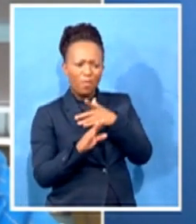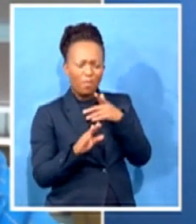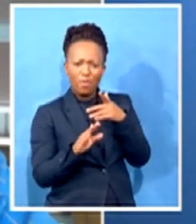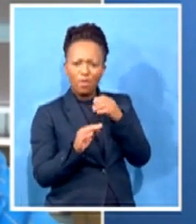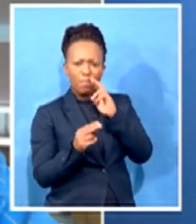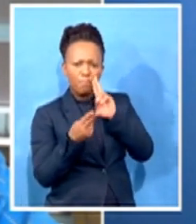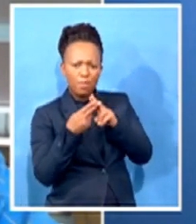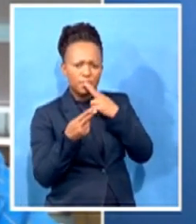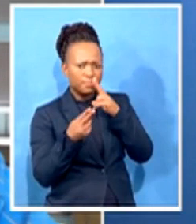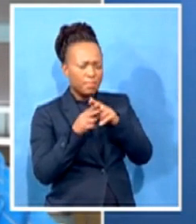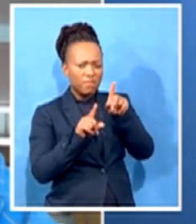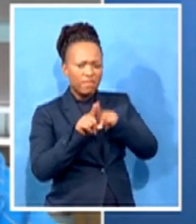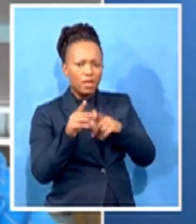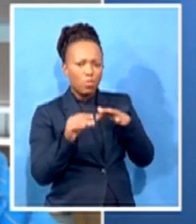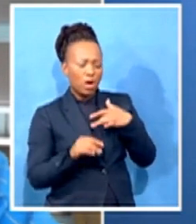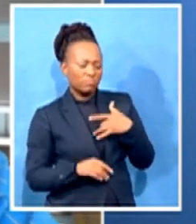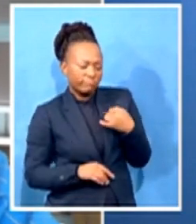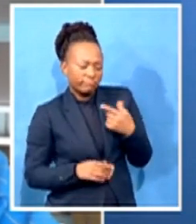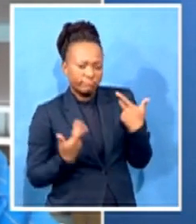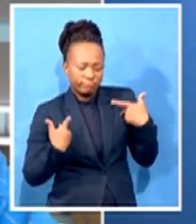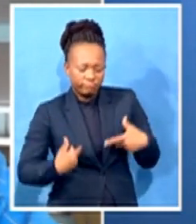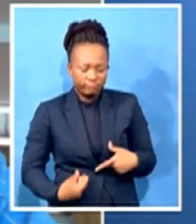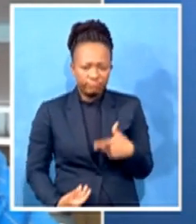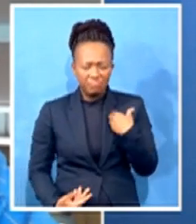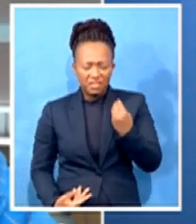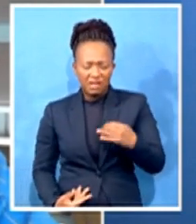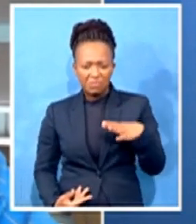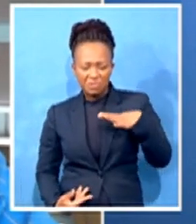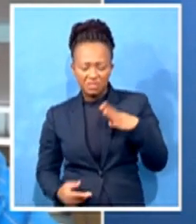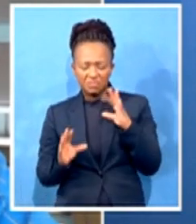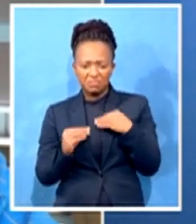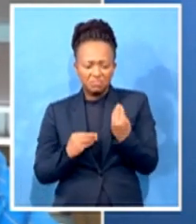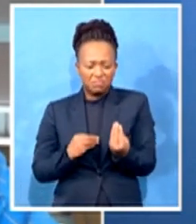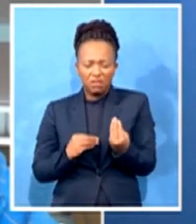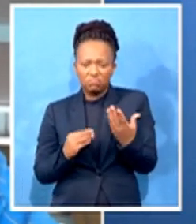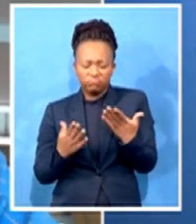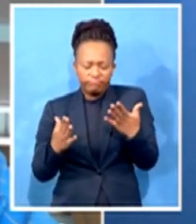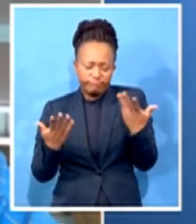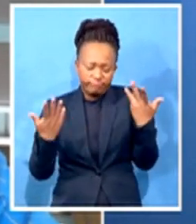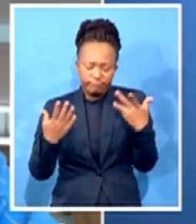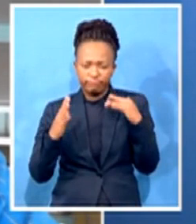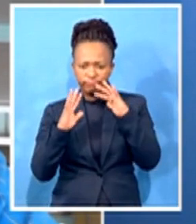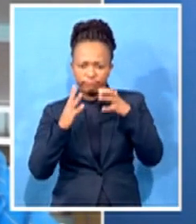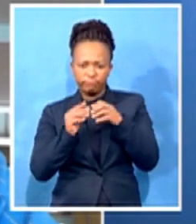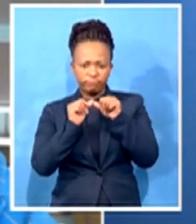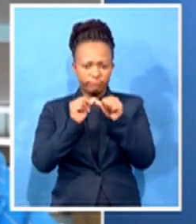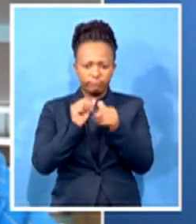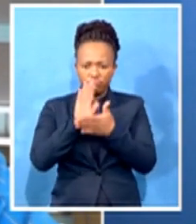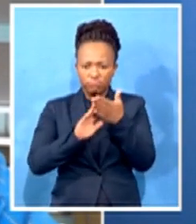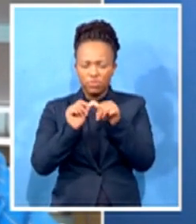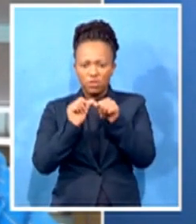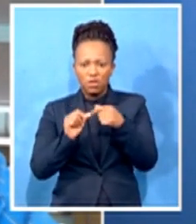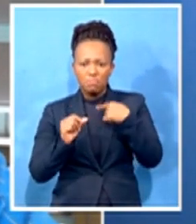who mounted the rhetoric, the demagoguery, if you will, of I'm I'm I'm the common man. And he's not.